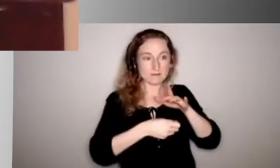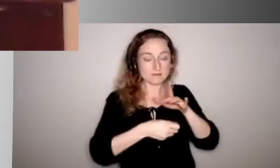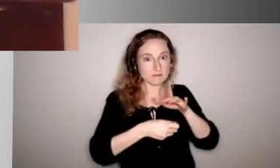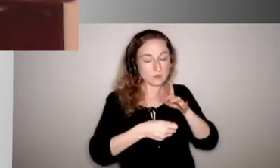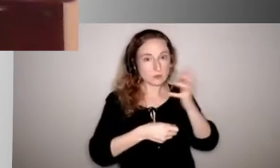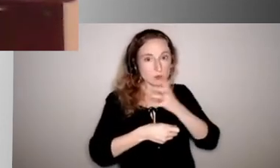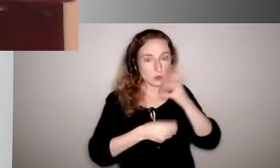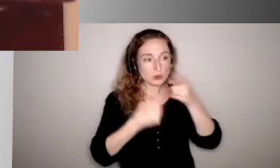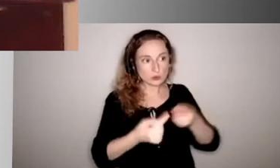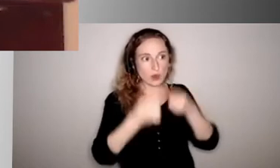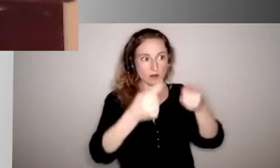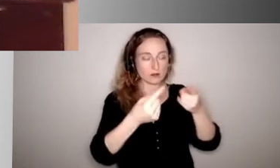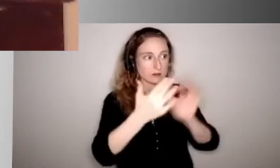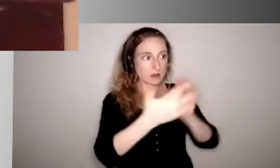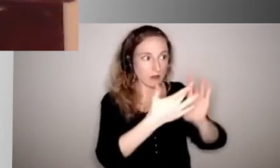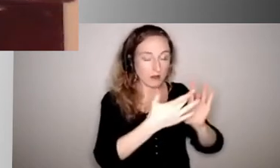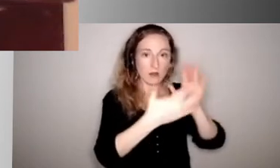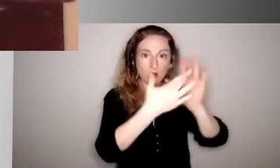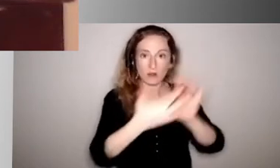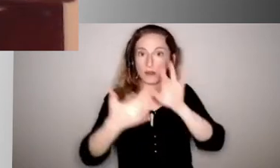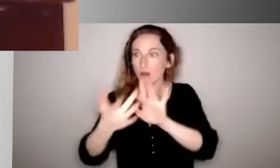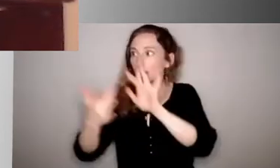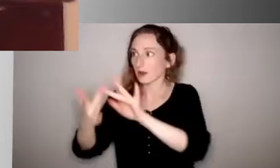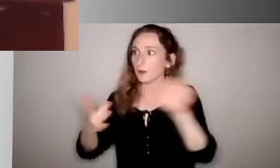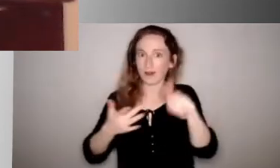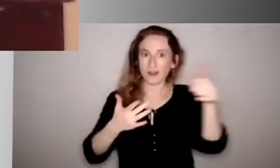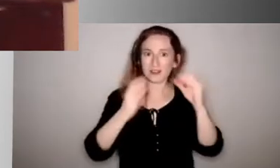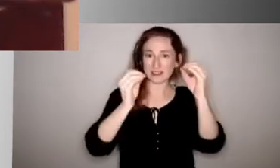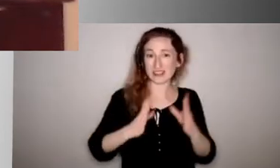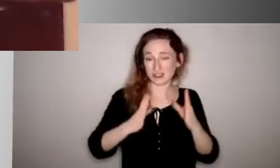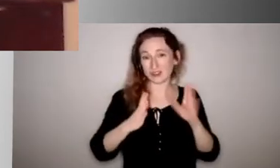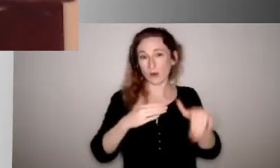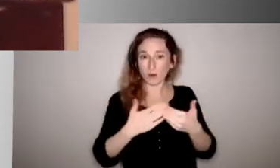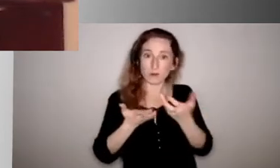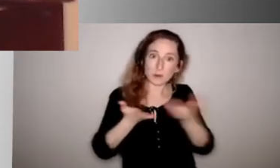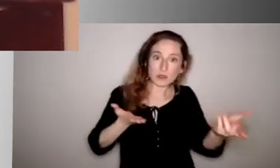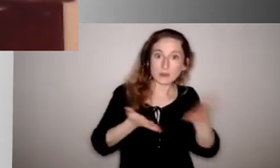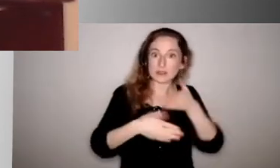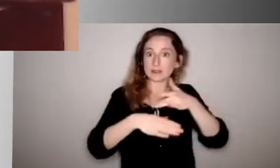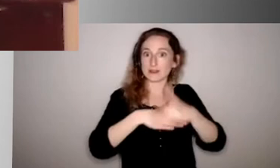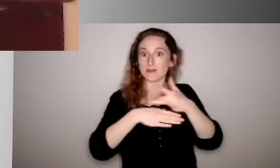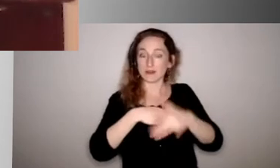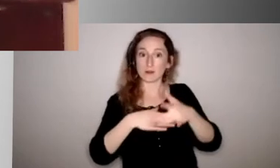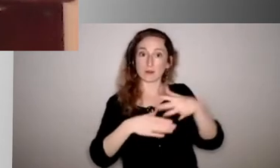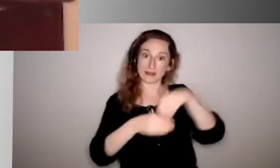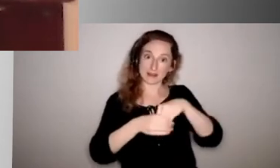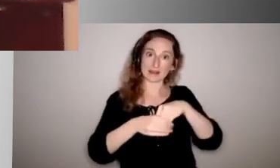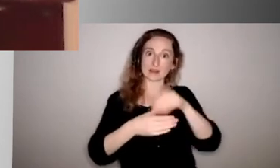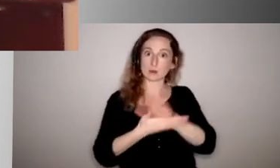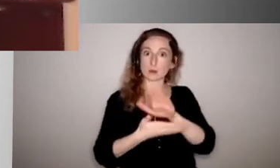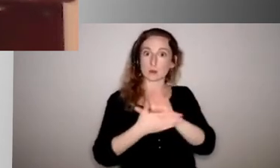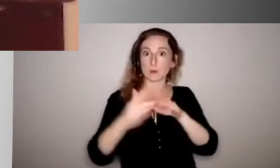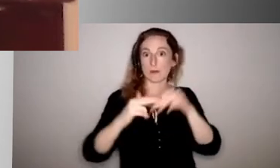to have the resources that they would have in their classroom. And so their ability to teach synchronously and asynchronously is